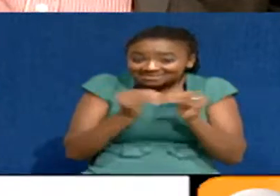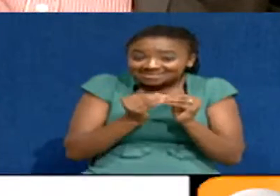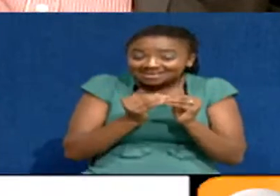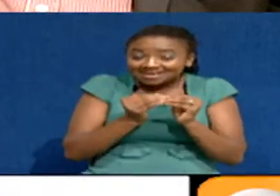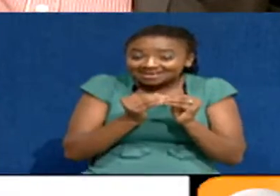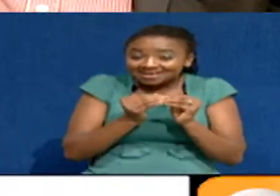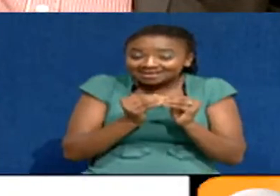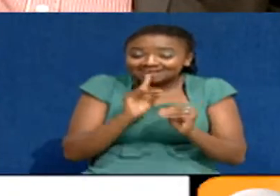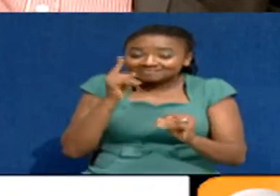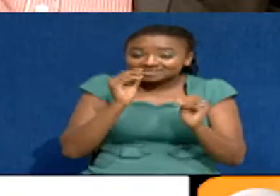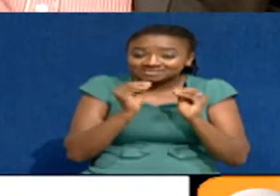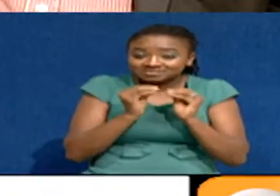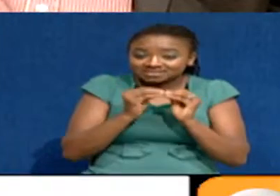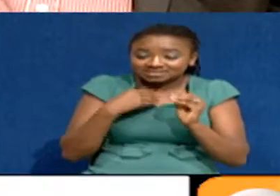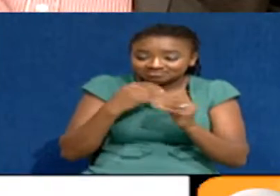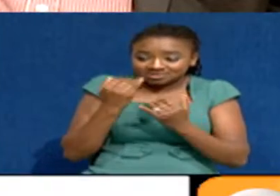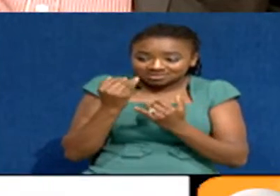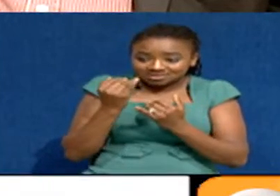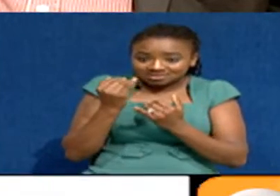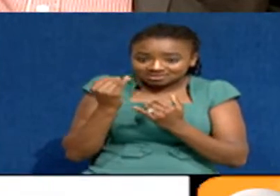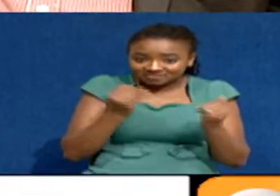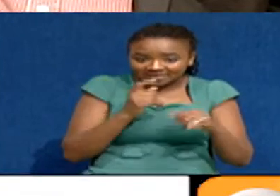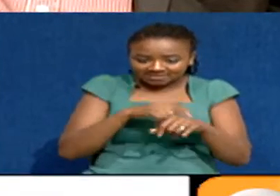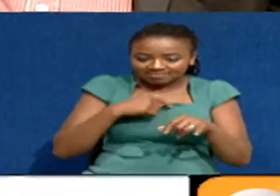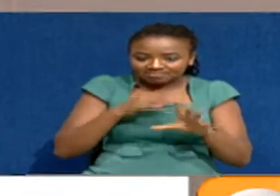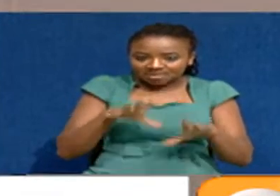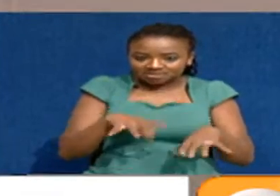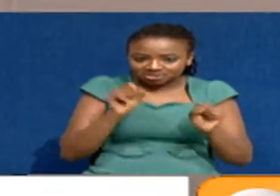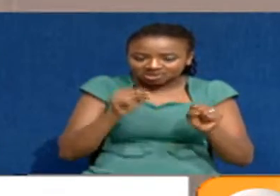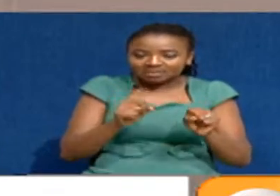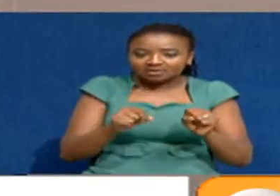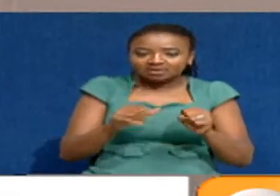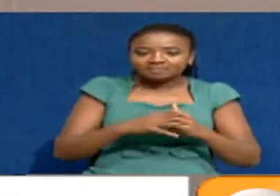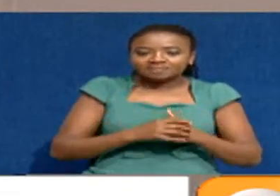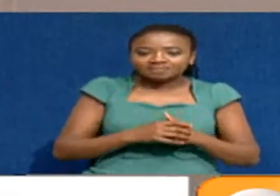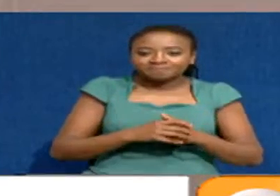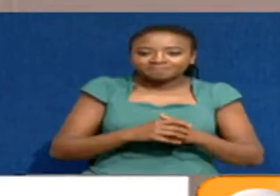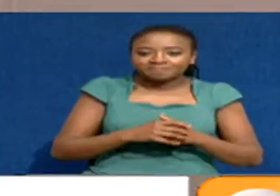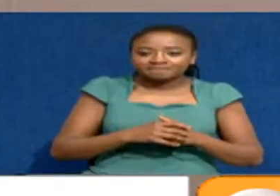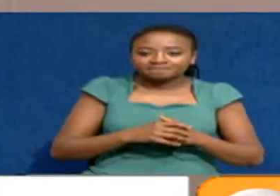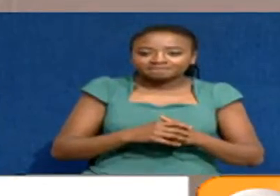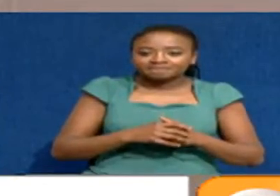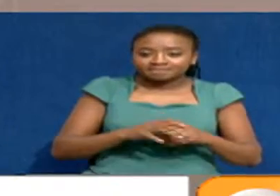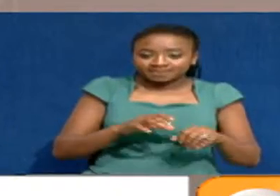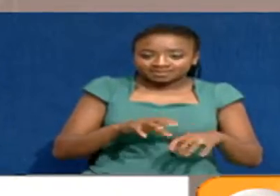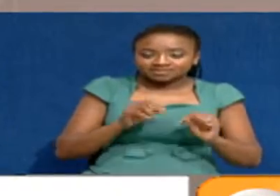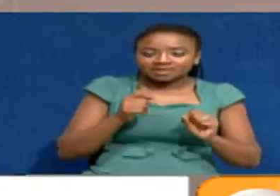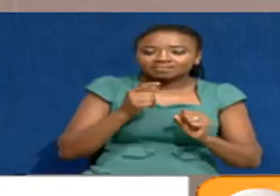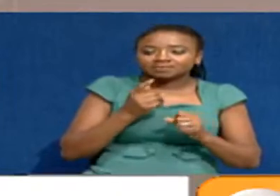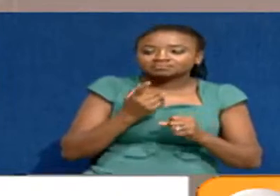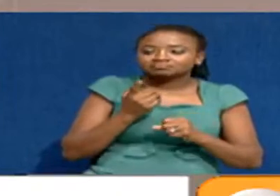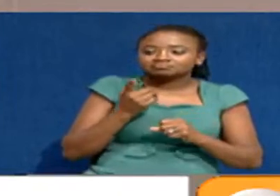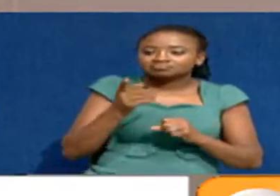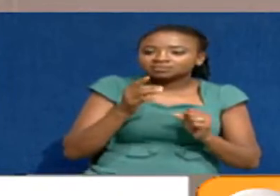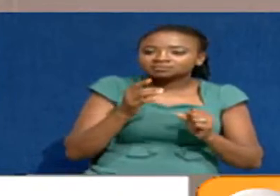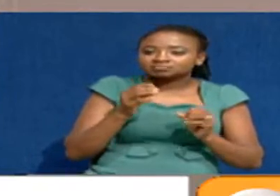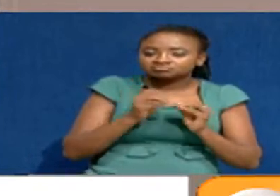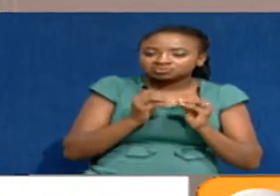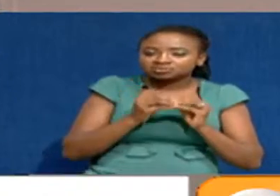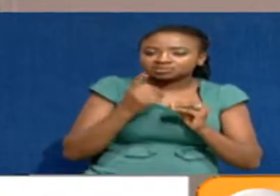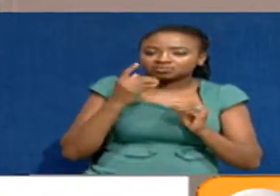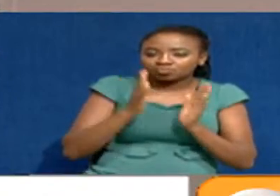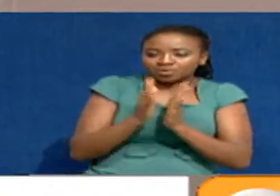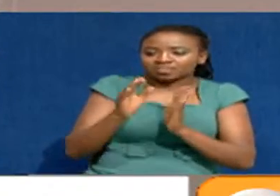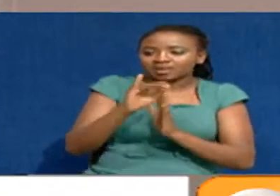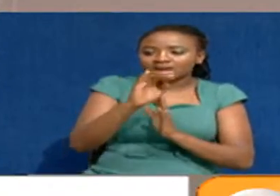as the chairman of CIOC in parliament was with IABC. And the issue that